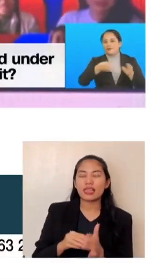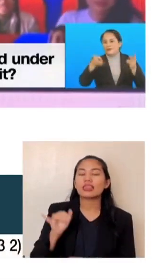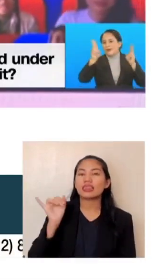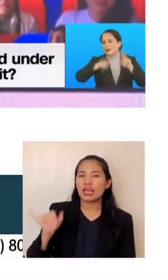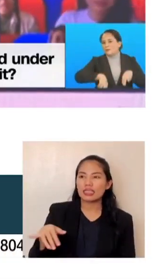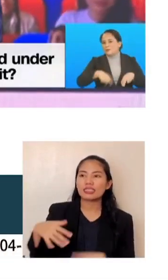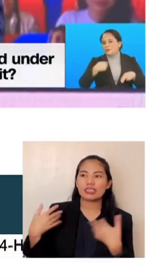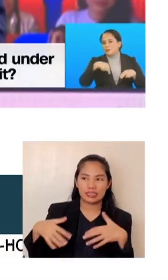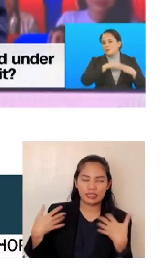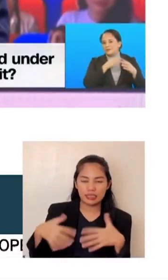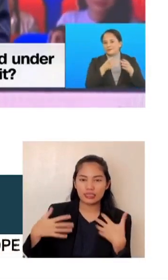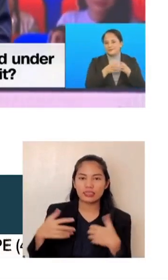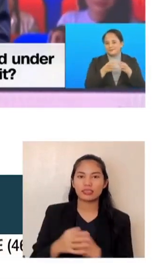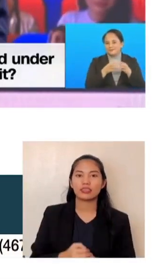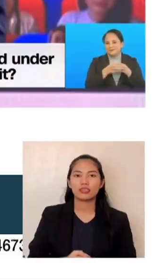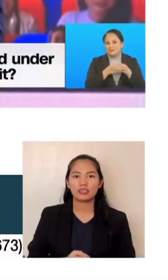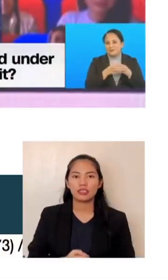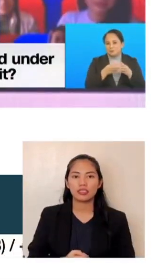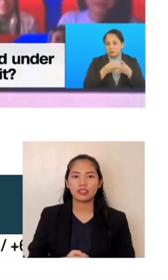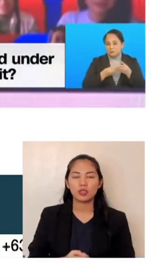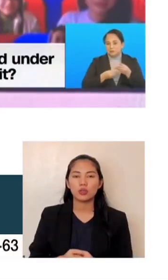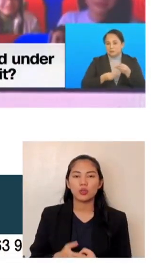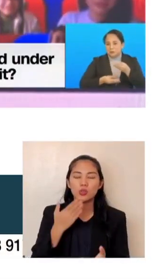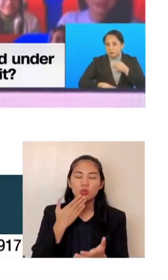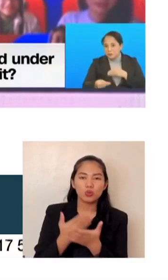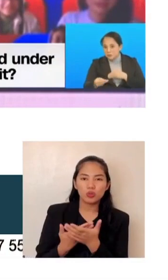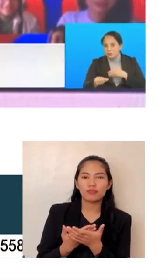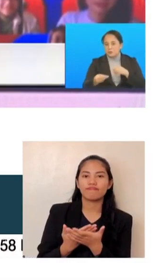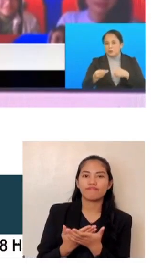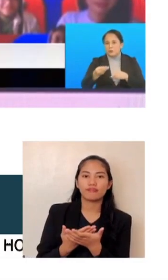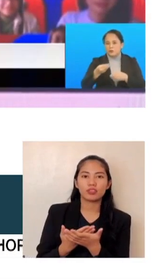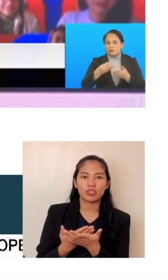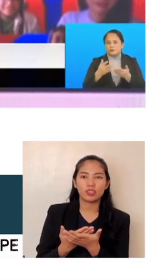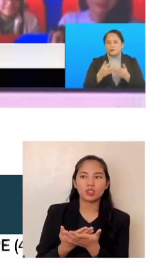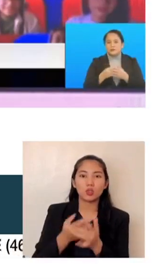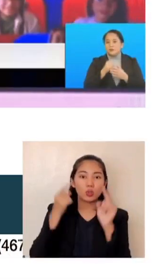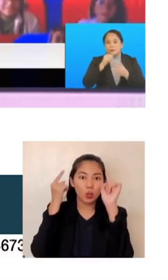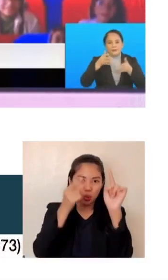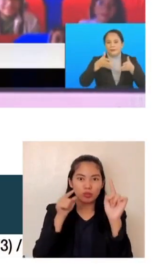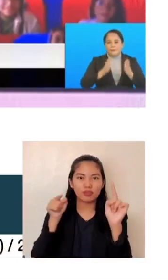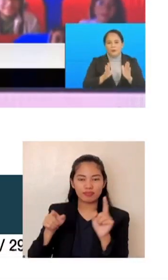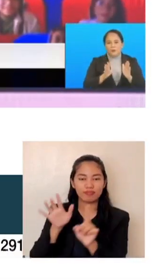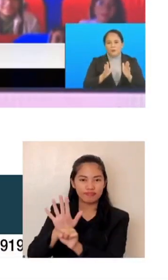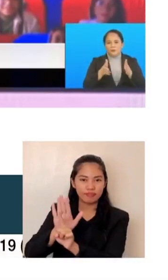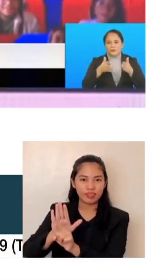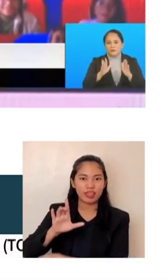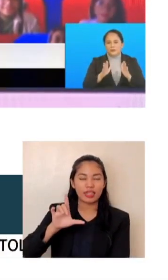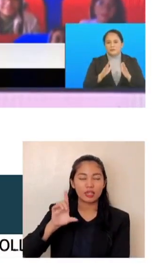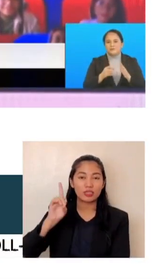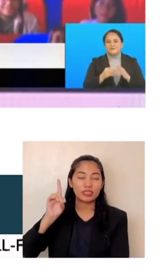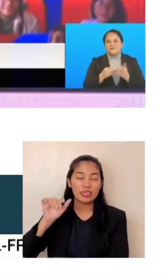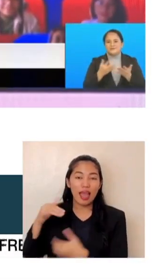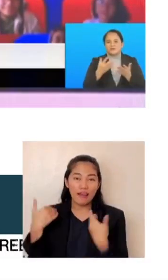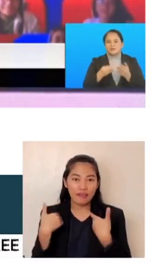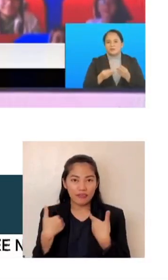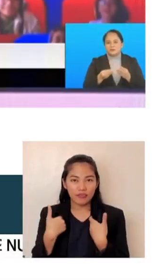affirmative desire and goal that Calioli has, I think, in this whole